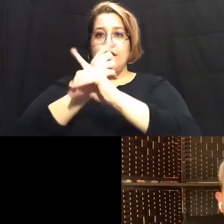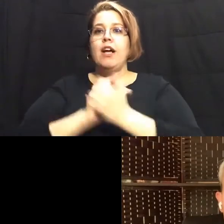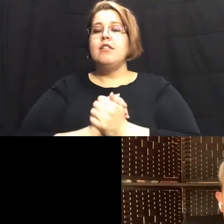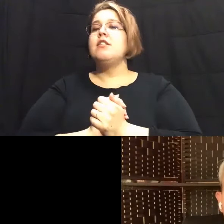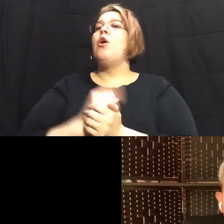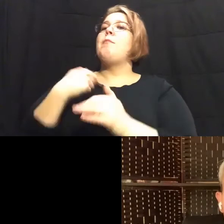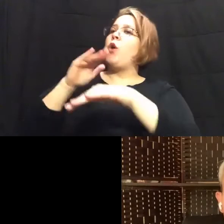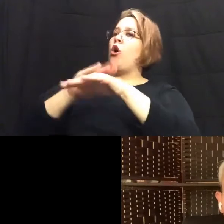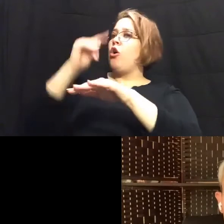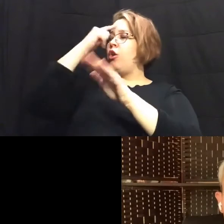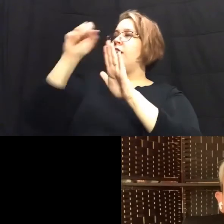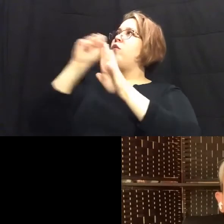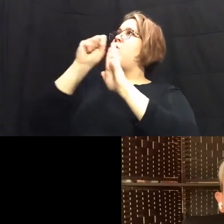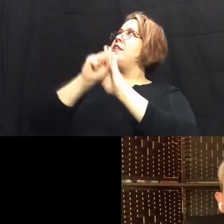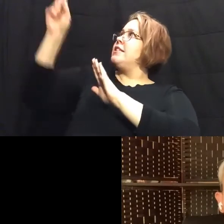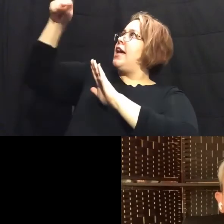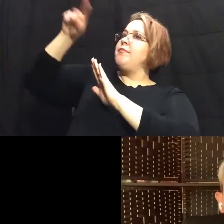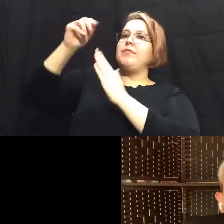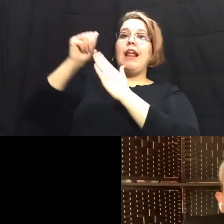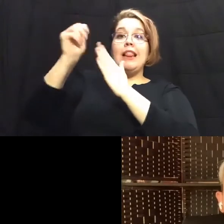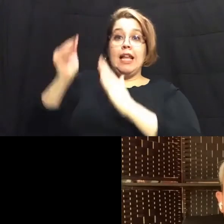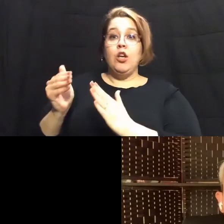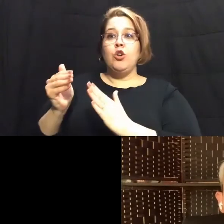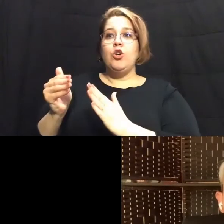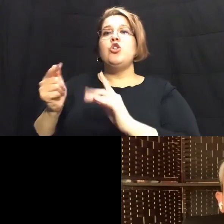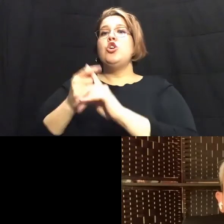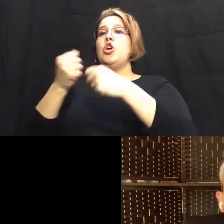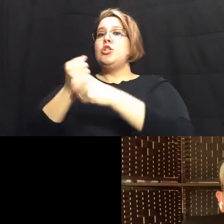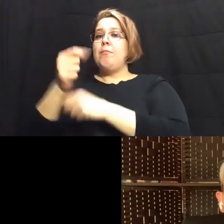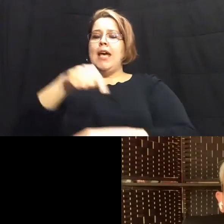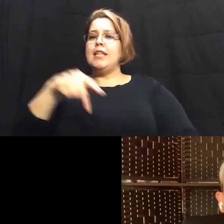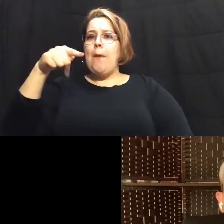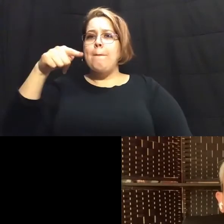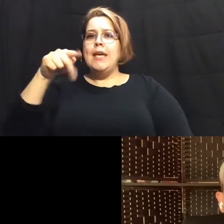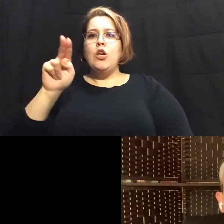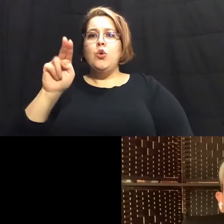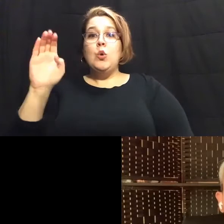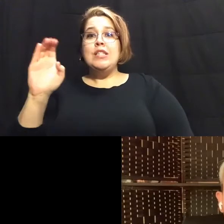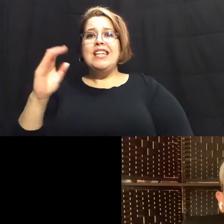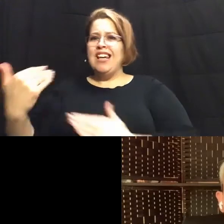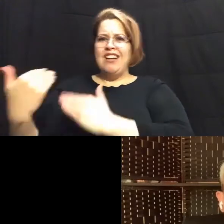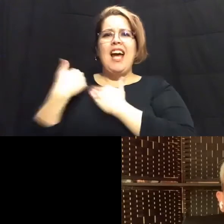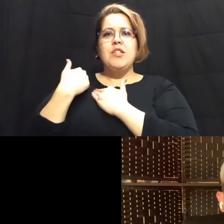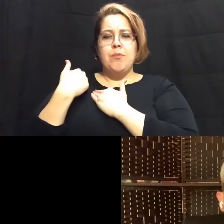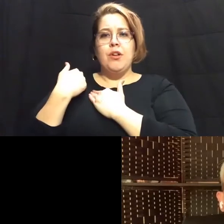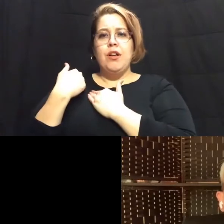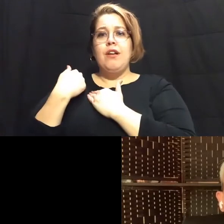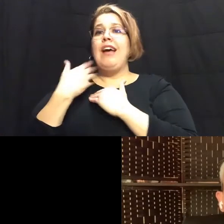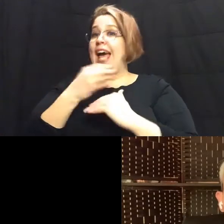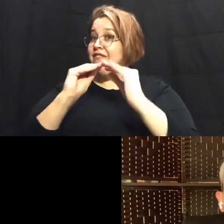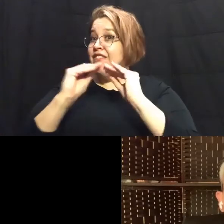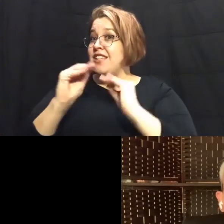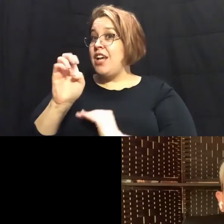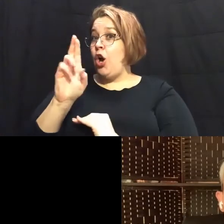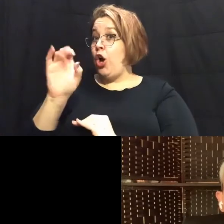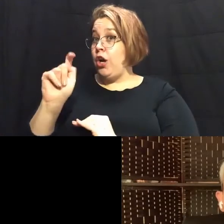are calling for our state leaders to hold the puc accountable uh and and fixing ercott because